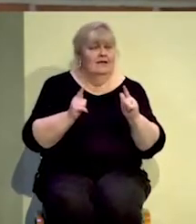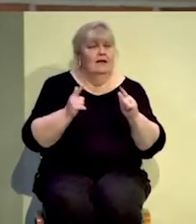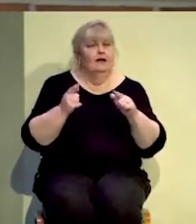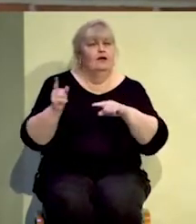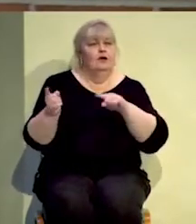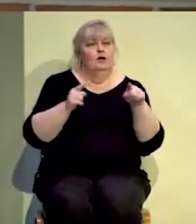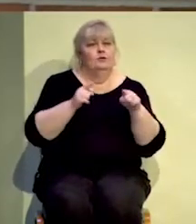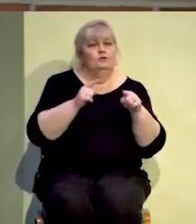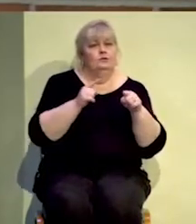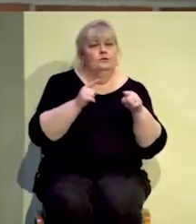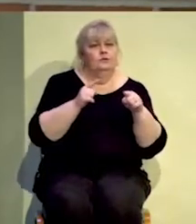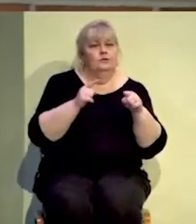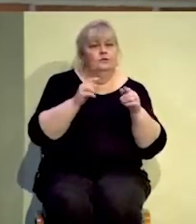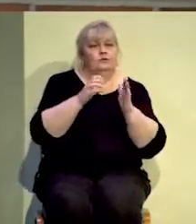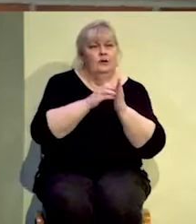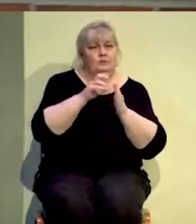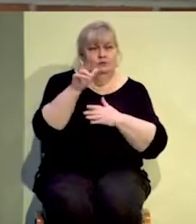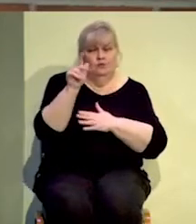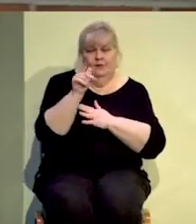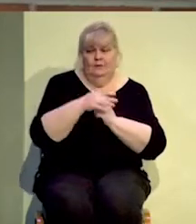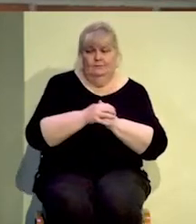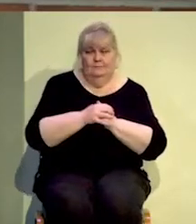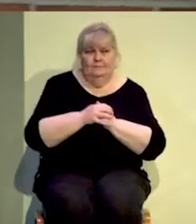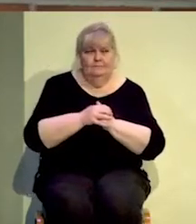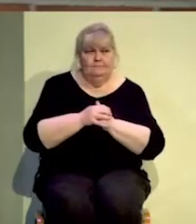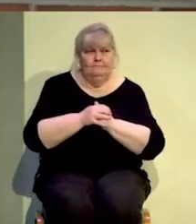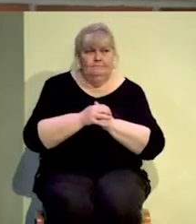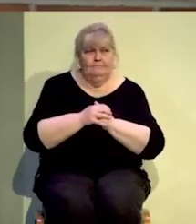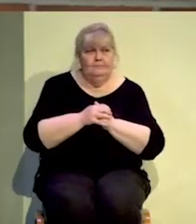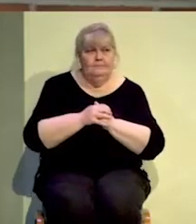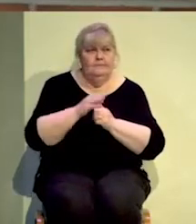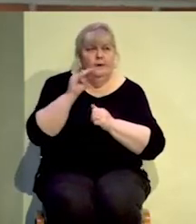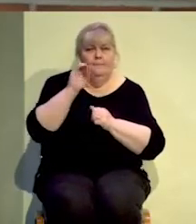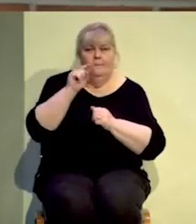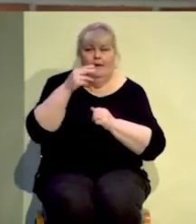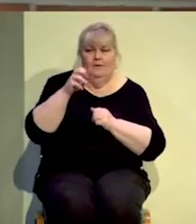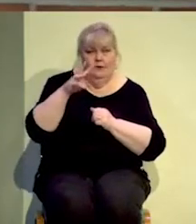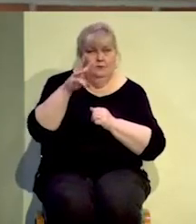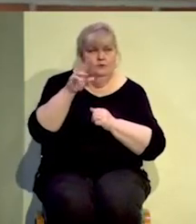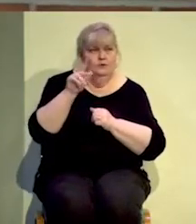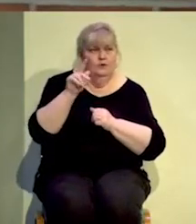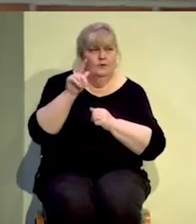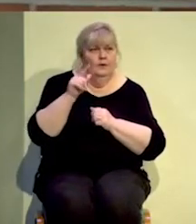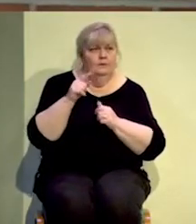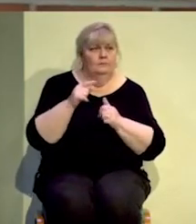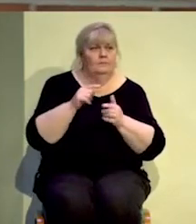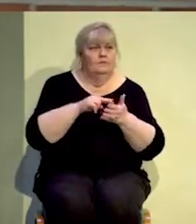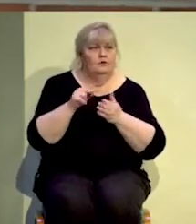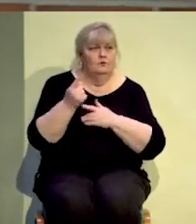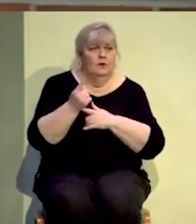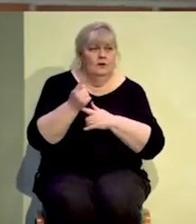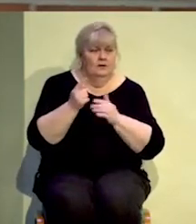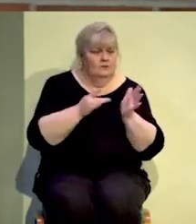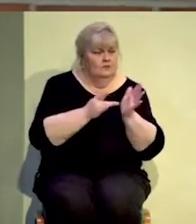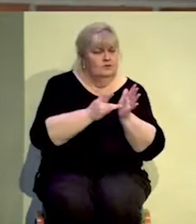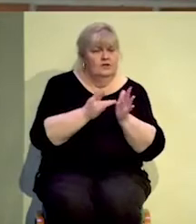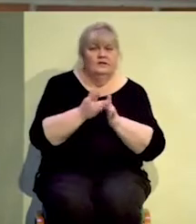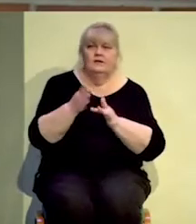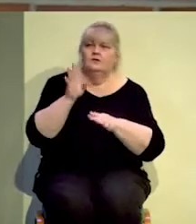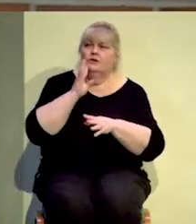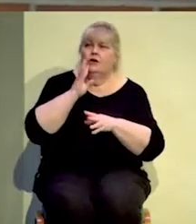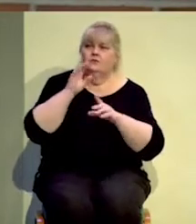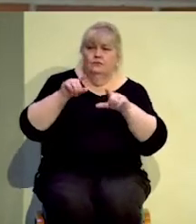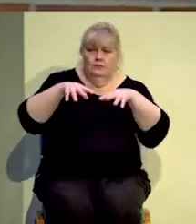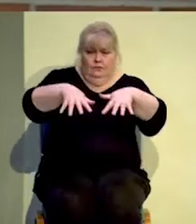15. Let's go to Matthew 23. Matthew 23, beginning in verse 1. Then Jesus said to the